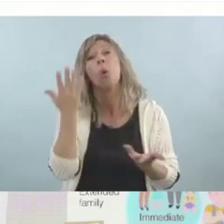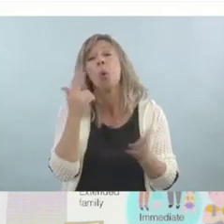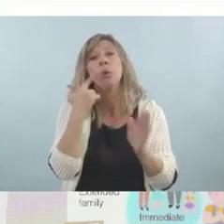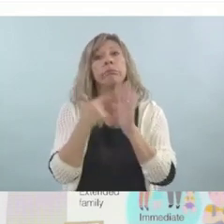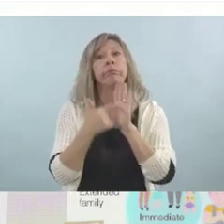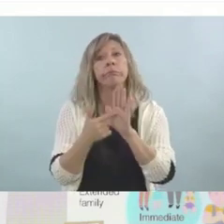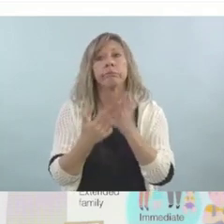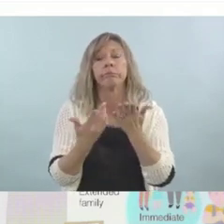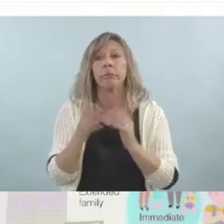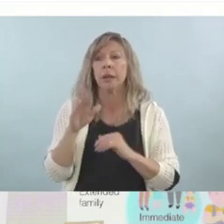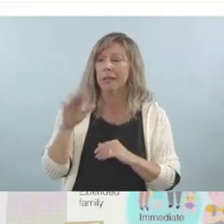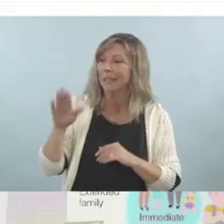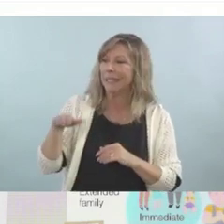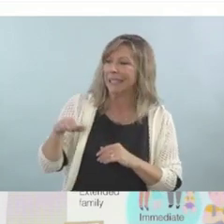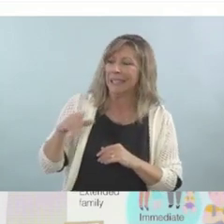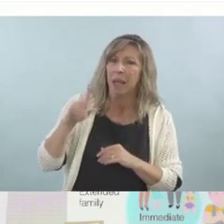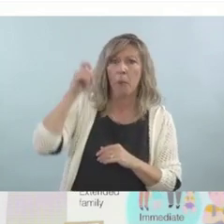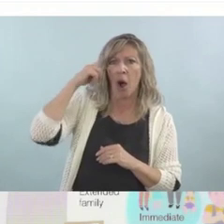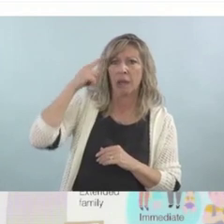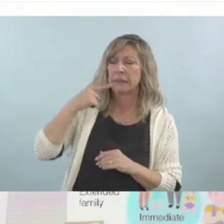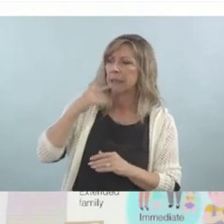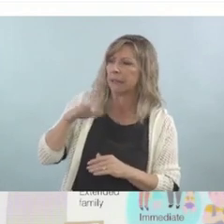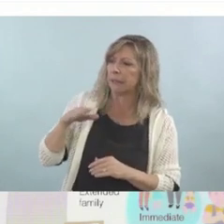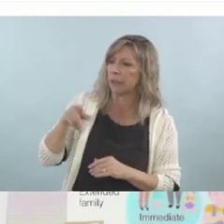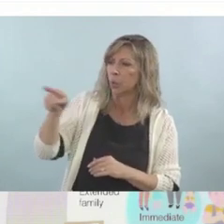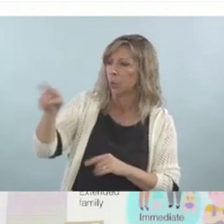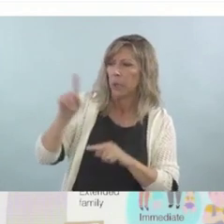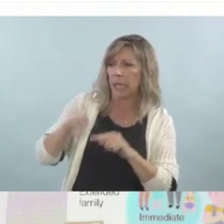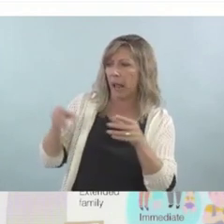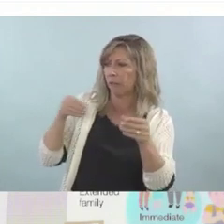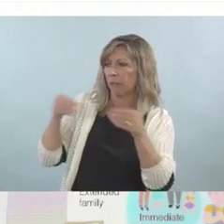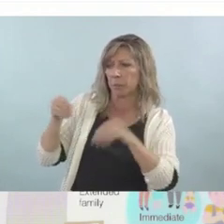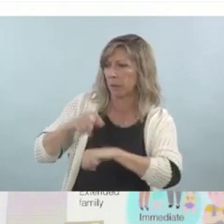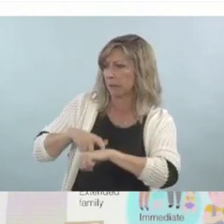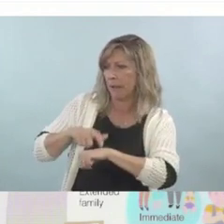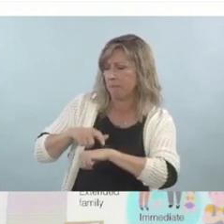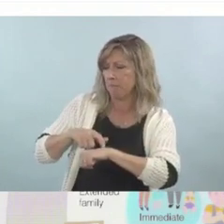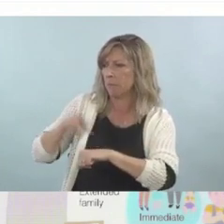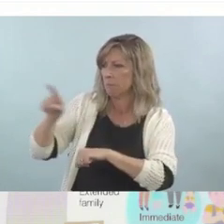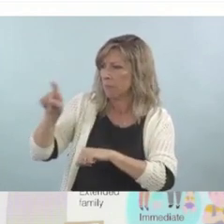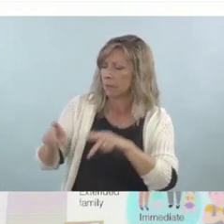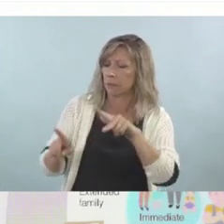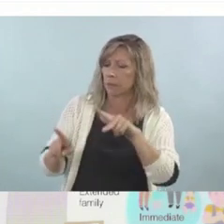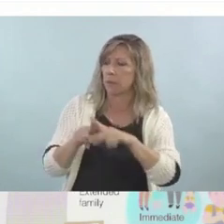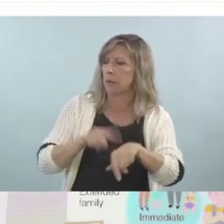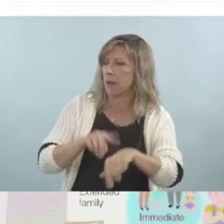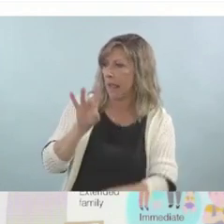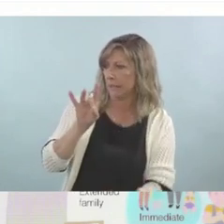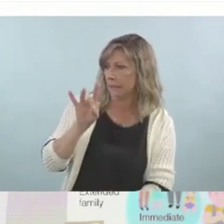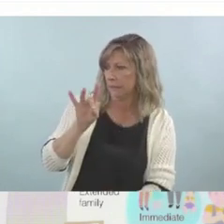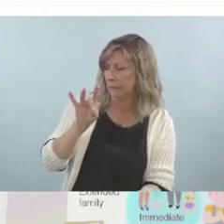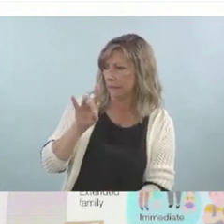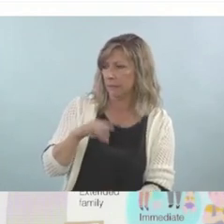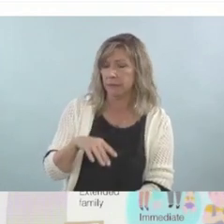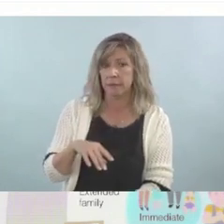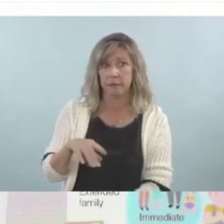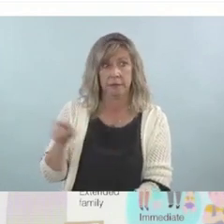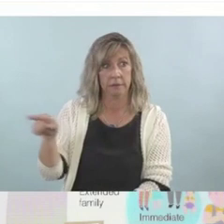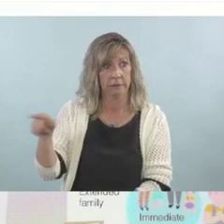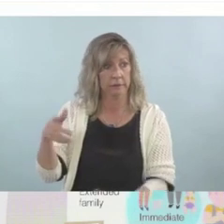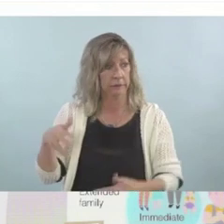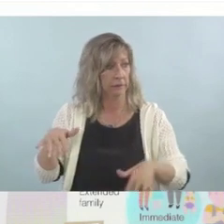you can't flex your time. You have to be here by eight o'clock in the morning. And the child doesn't go to school till eight 30,